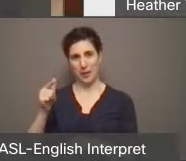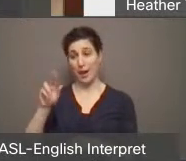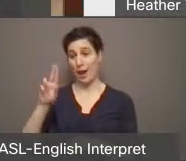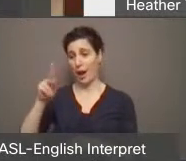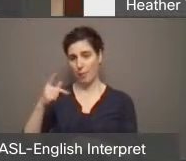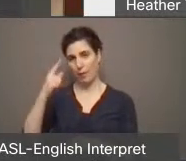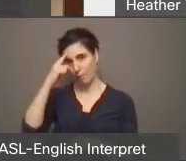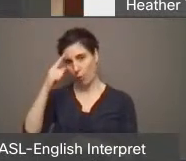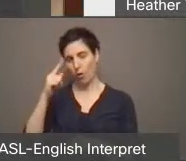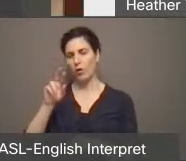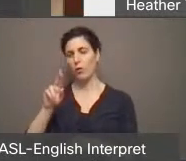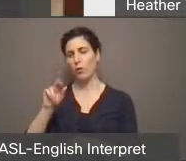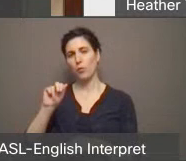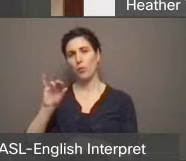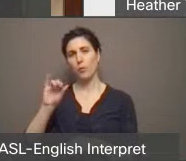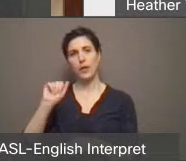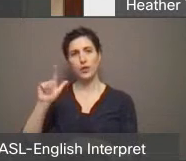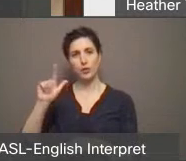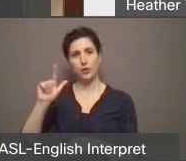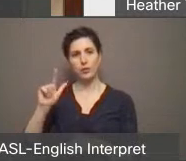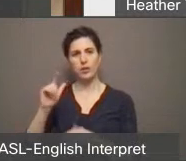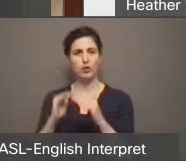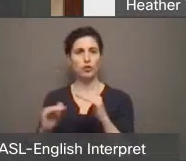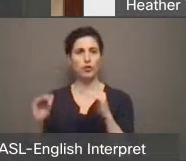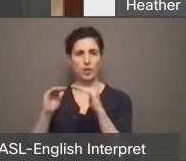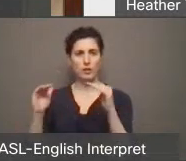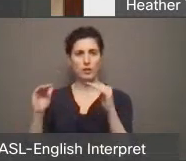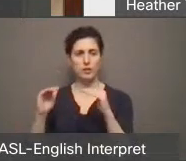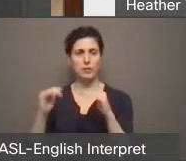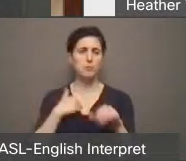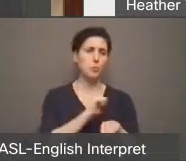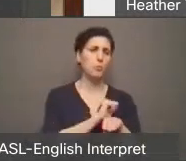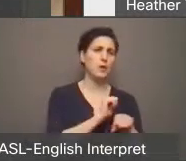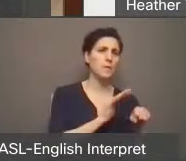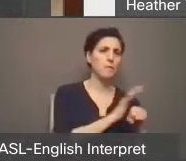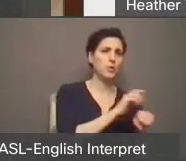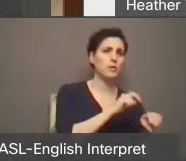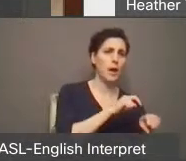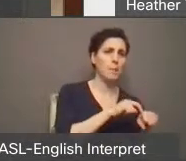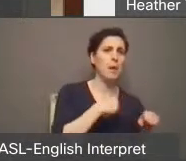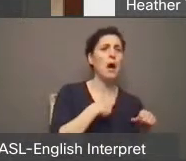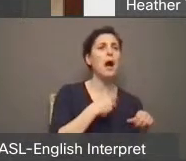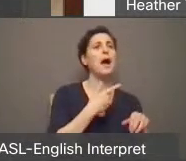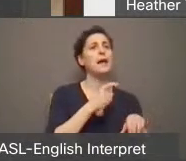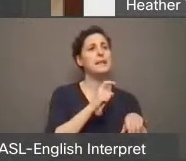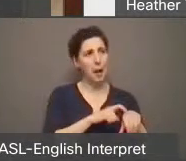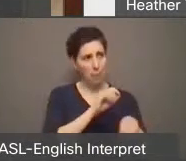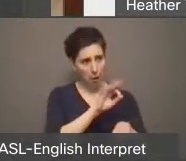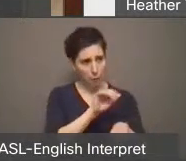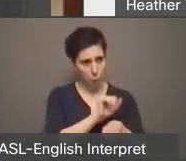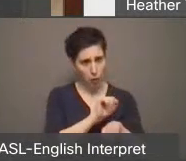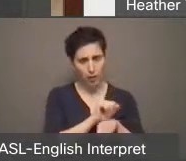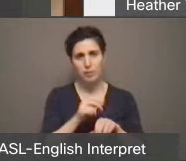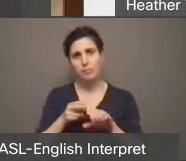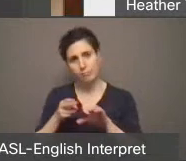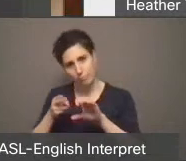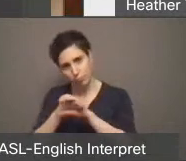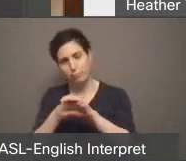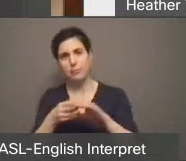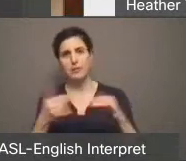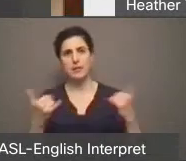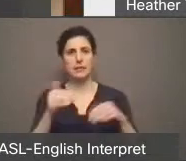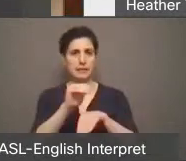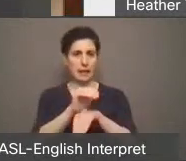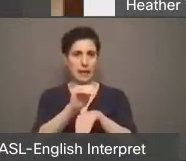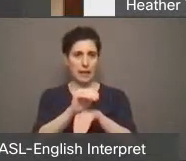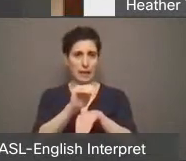I have taken some time off today in order to be here so that, like Vanessa and many people before me today, I can ask